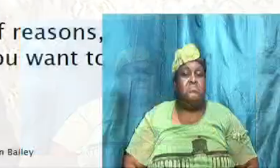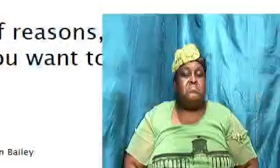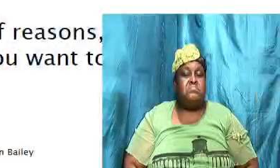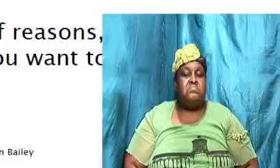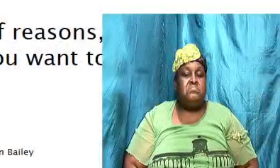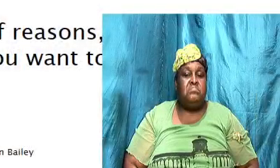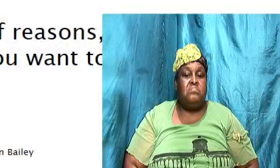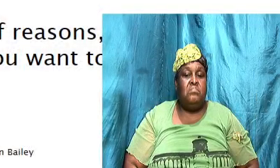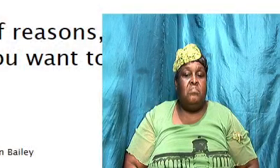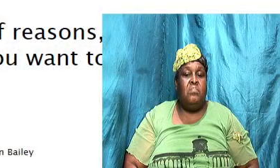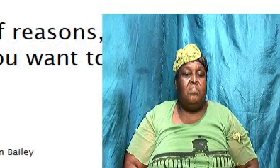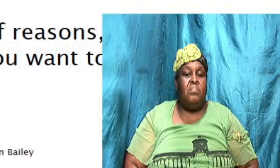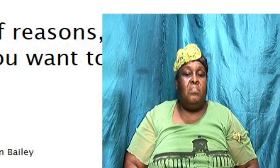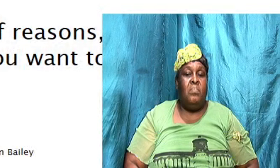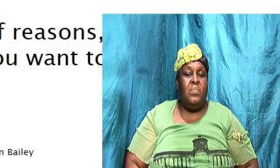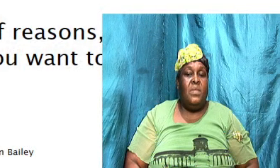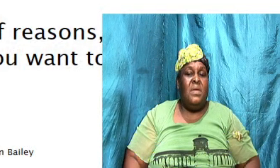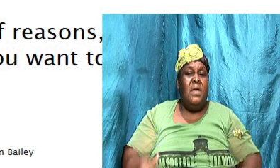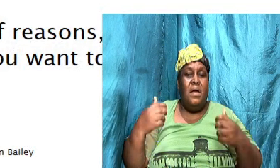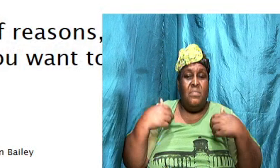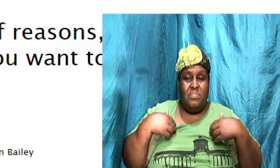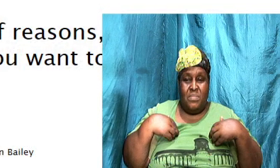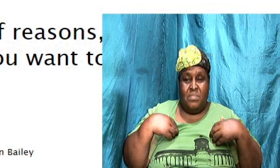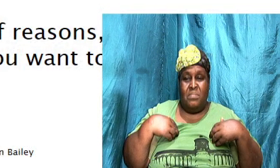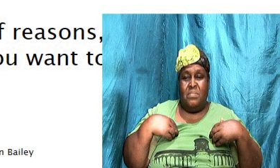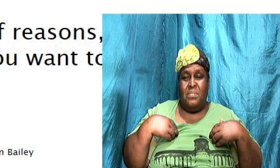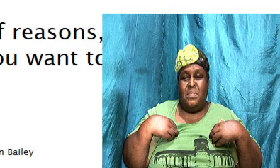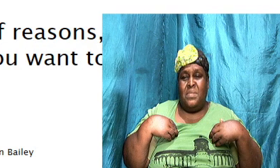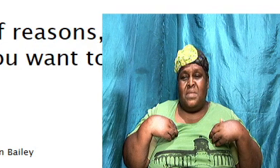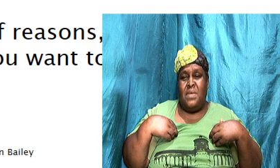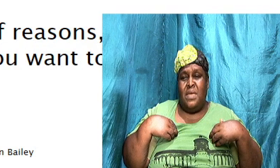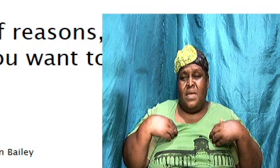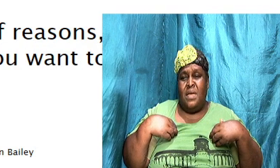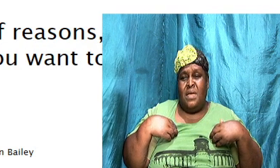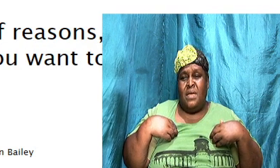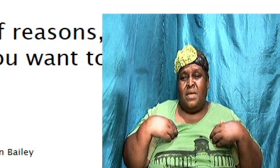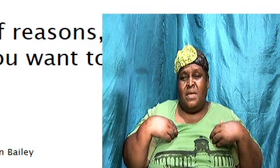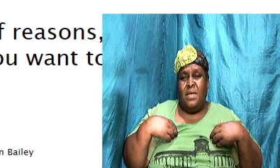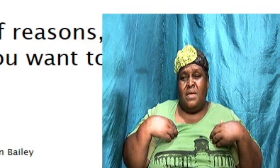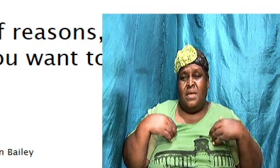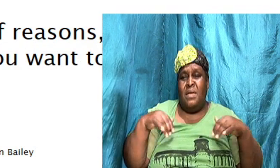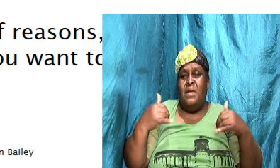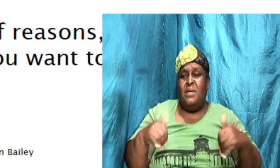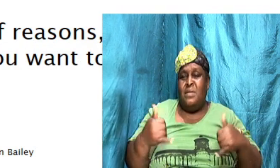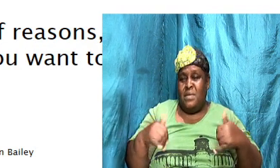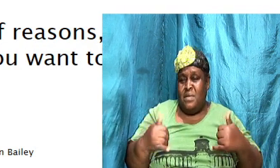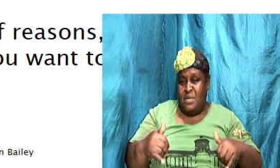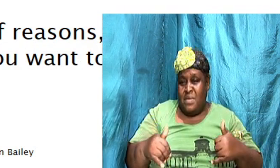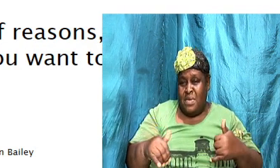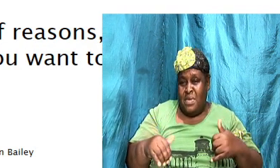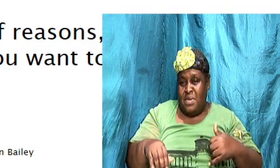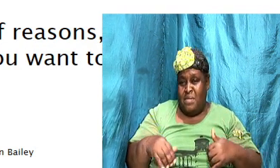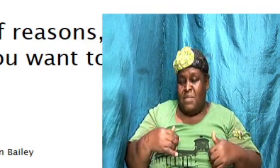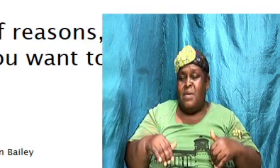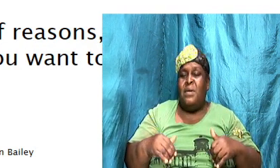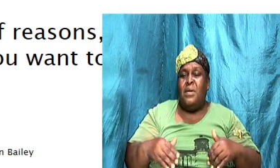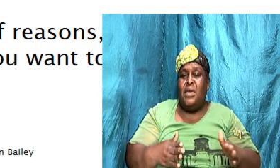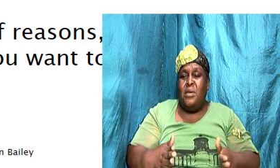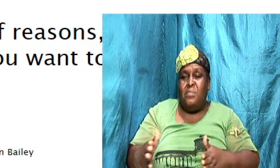making your case. Have a game plan before you begin. This is an important point.